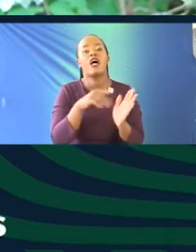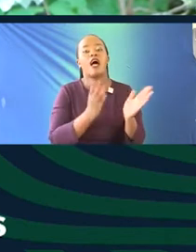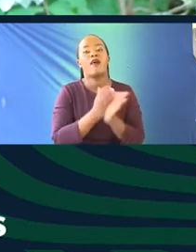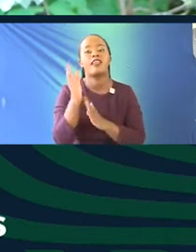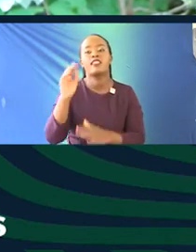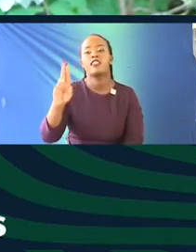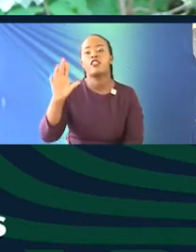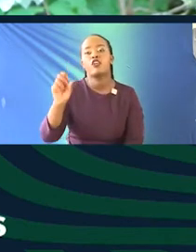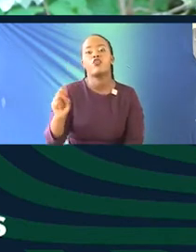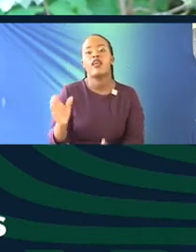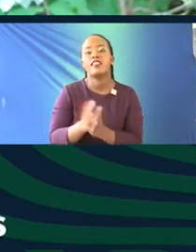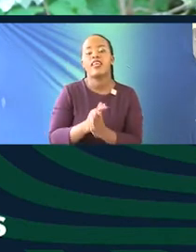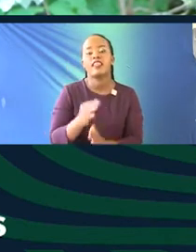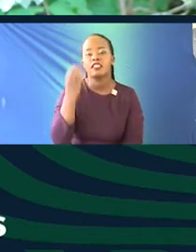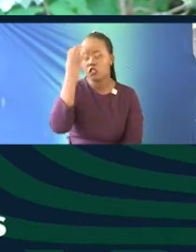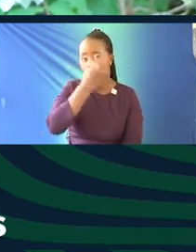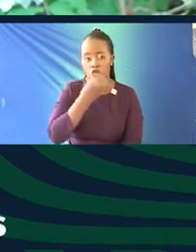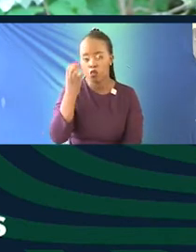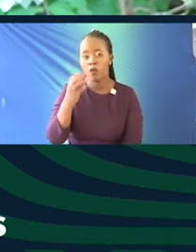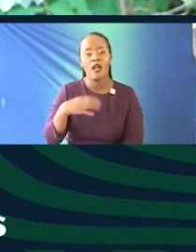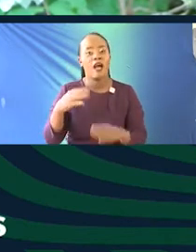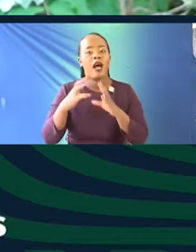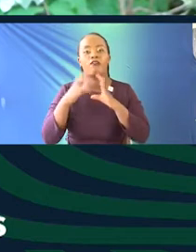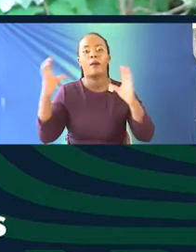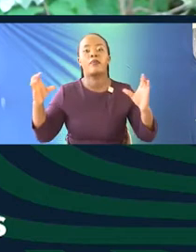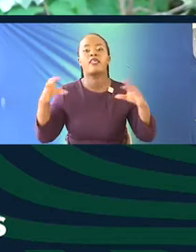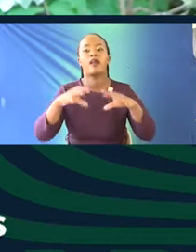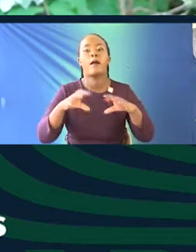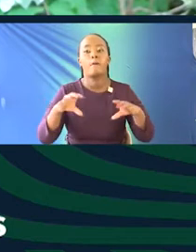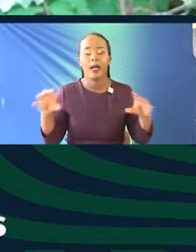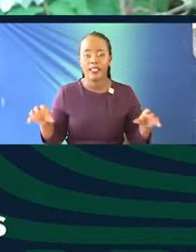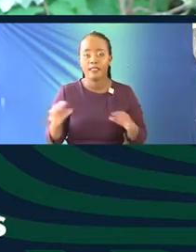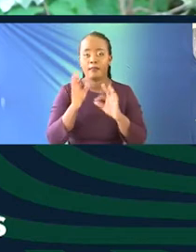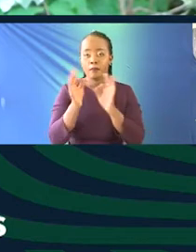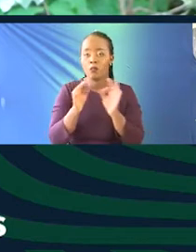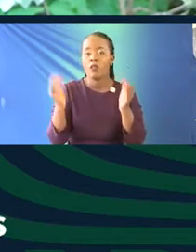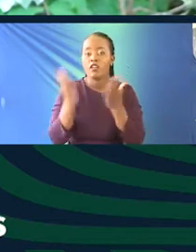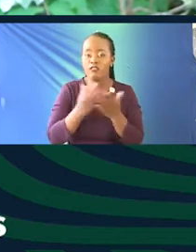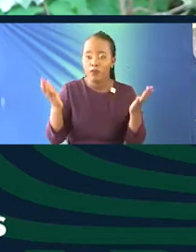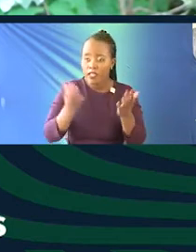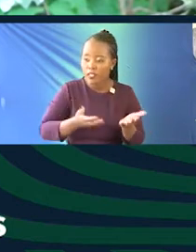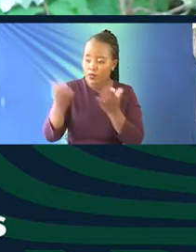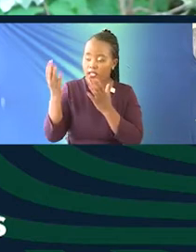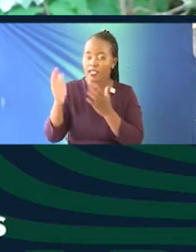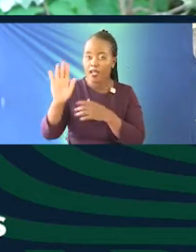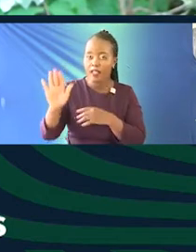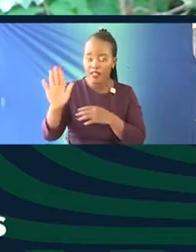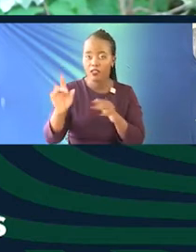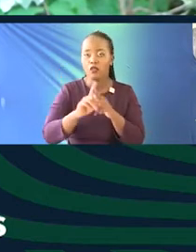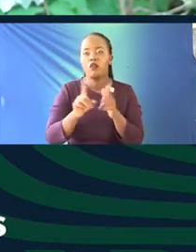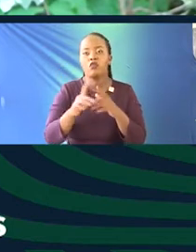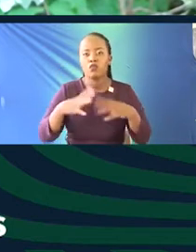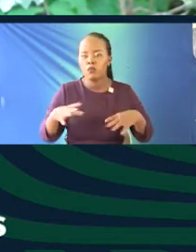and in the U.S. because we have a big market in the U.S. And if we take our product there and somebody is able to extract the formula